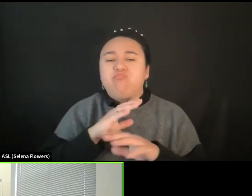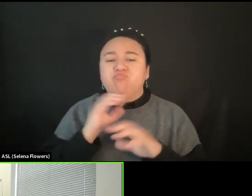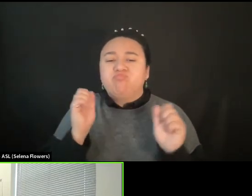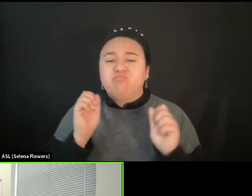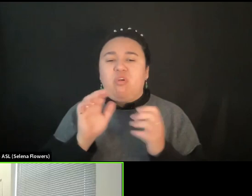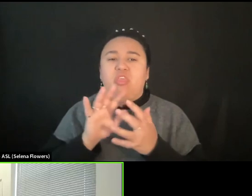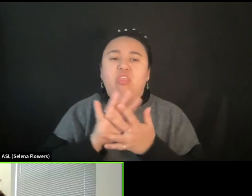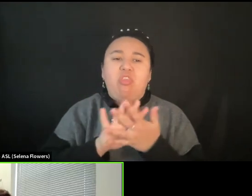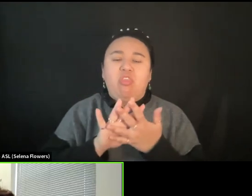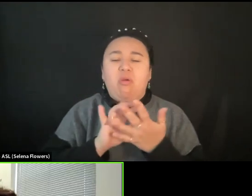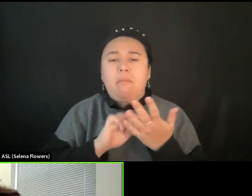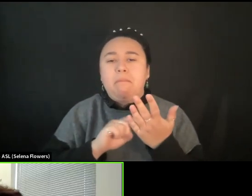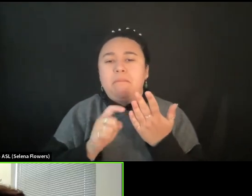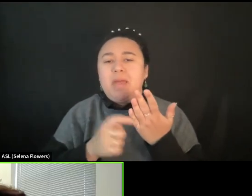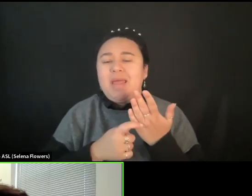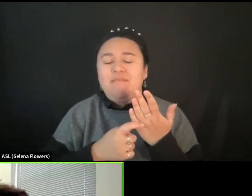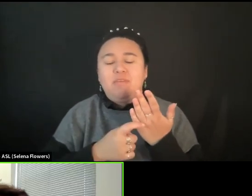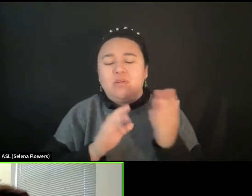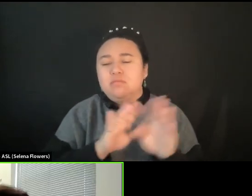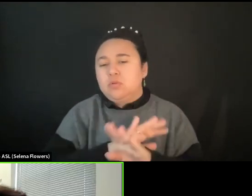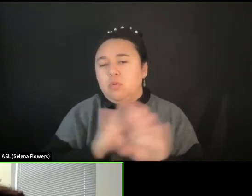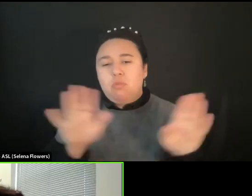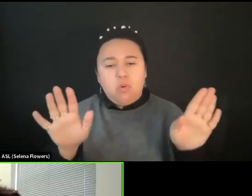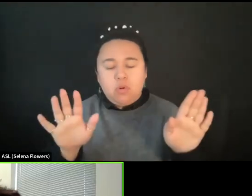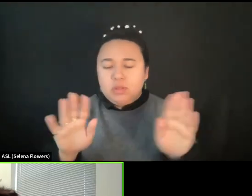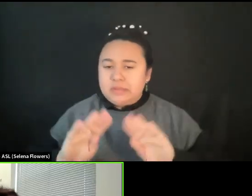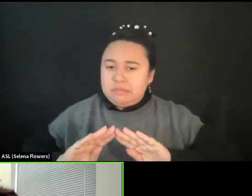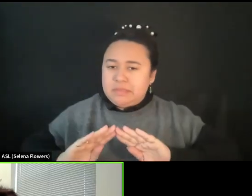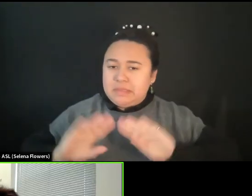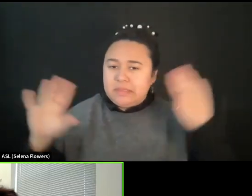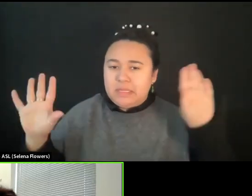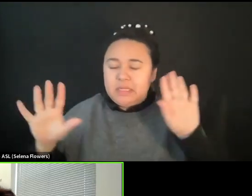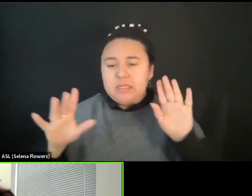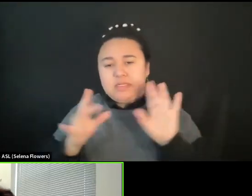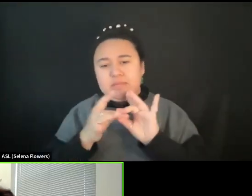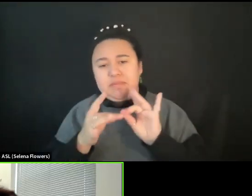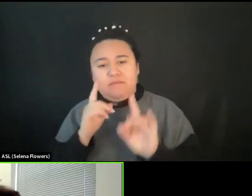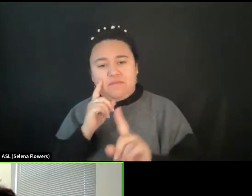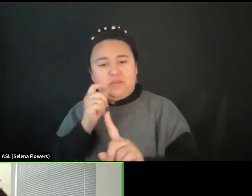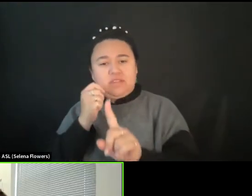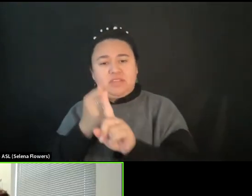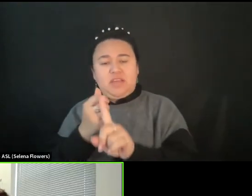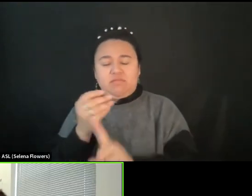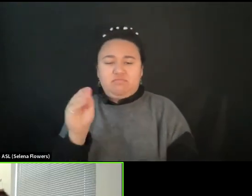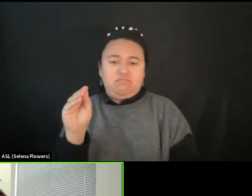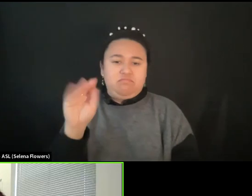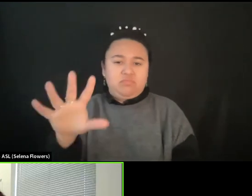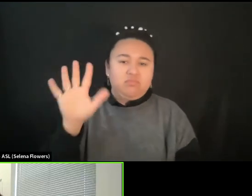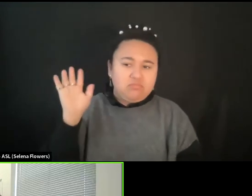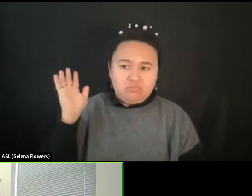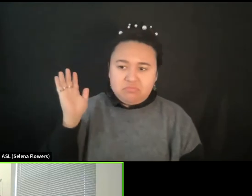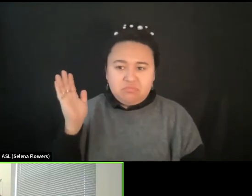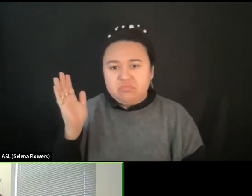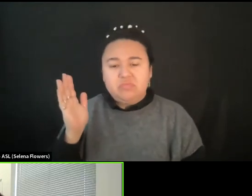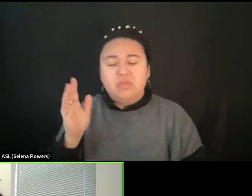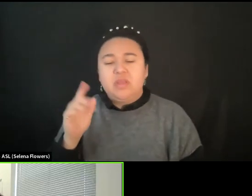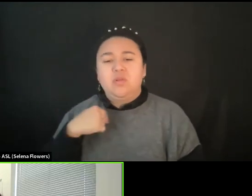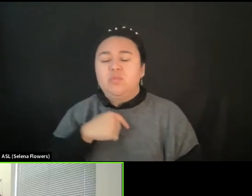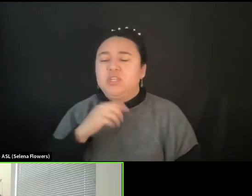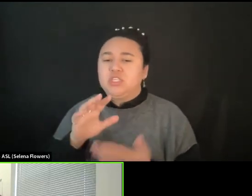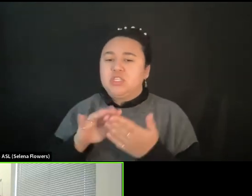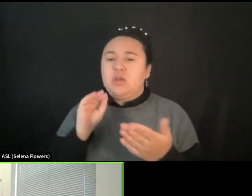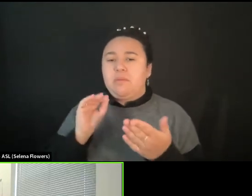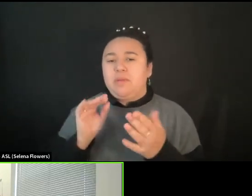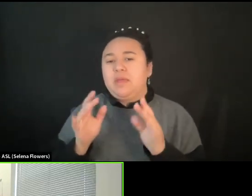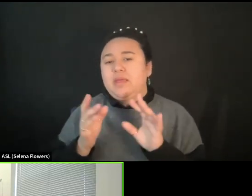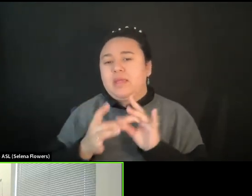clearly speaking for itself. And the best we can do is to echo it as it is. So it was